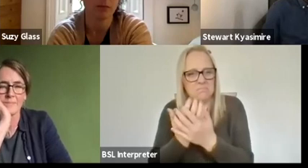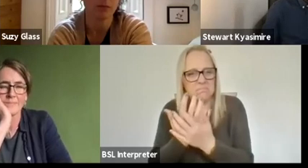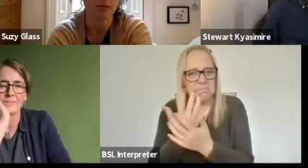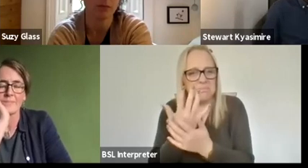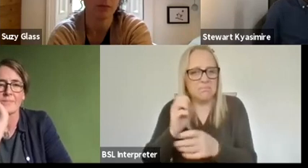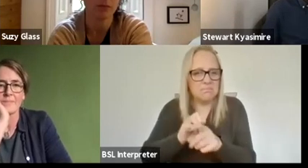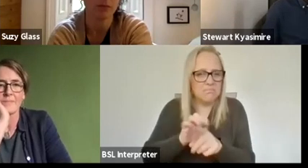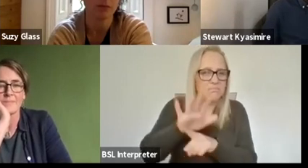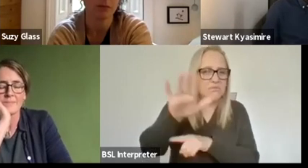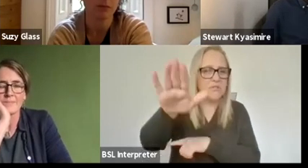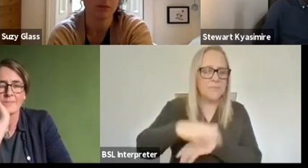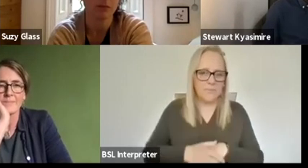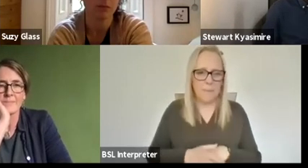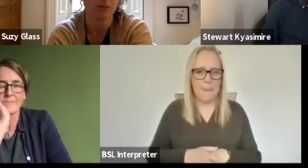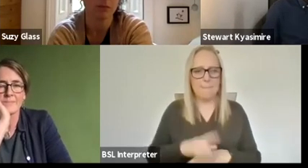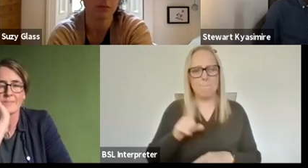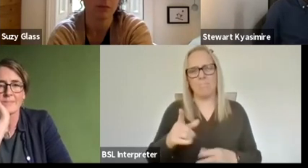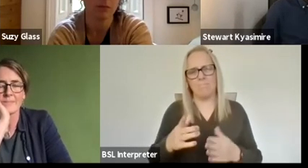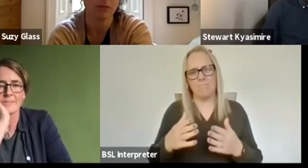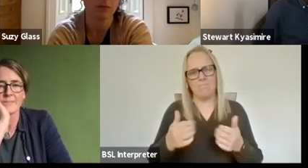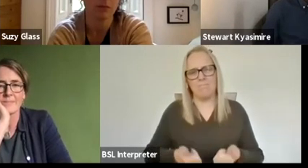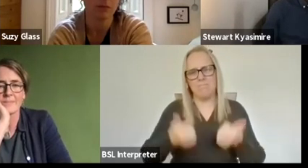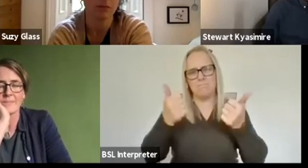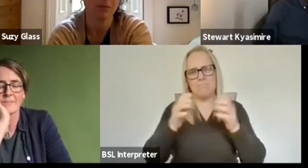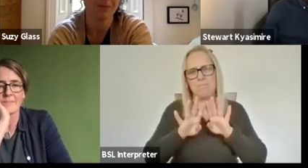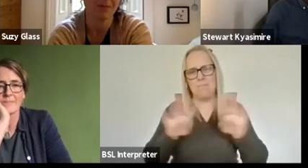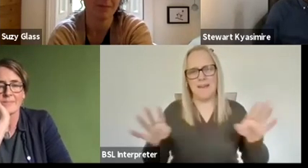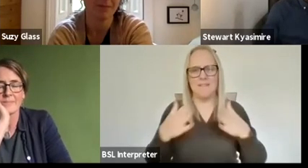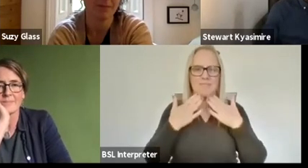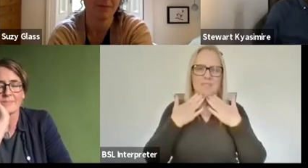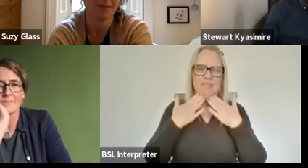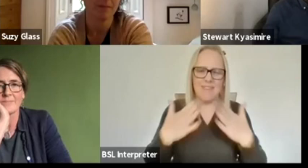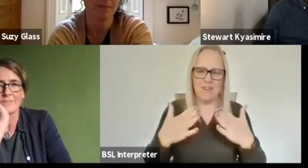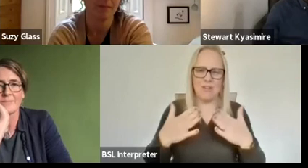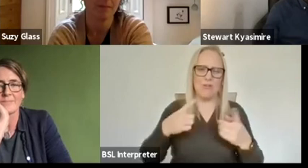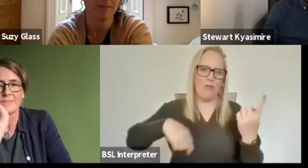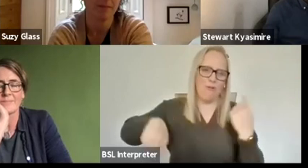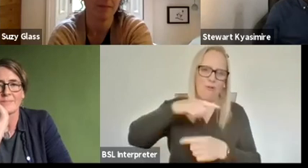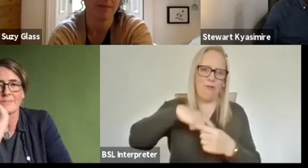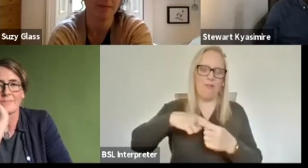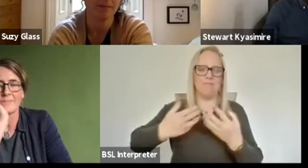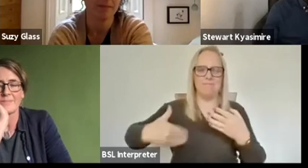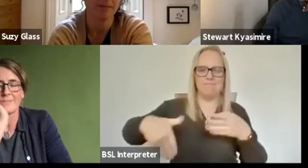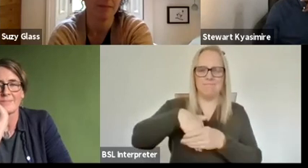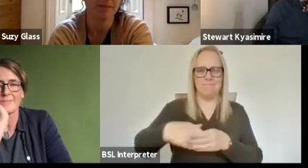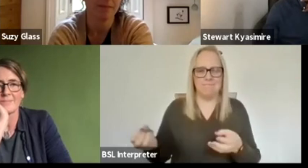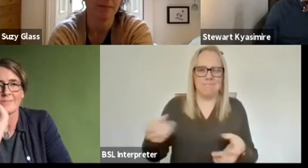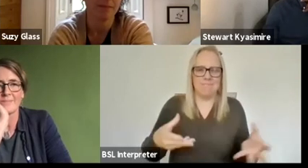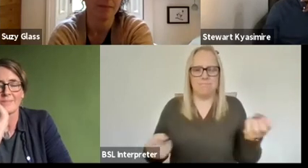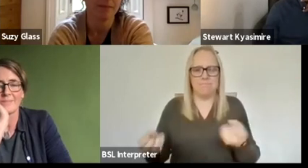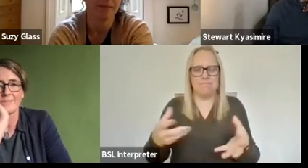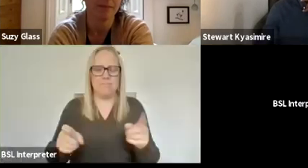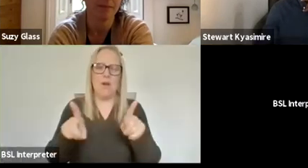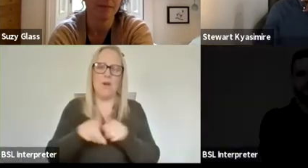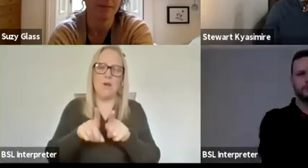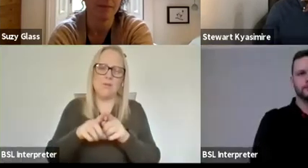to continue you've been an absolutely brilliant panel um so thank you to all of you for being here this evening and thank you